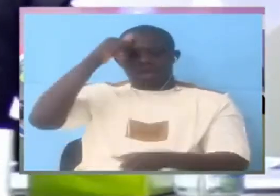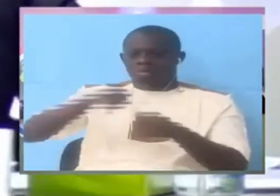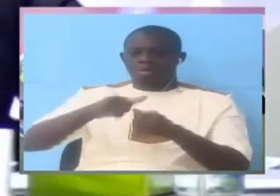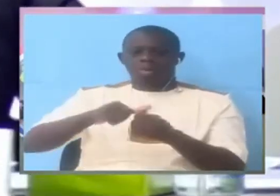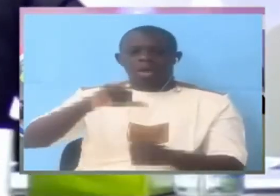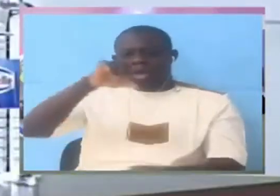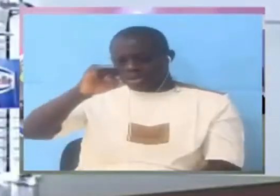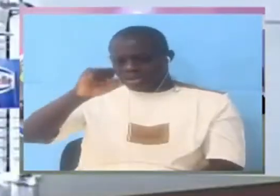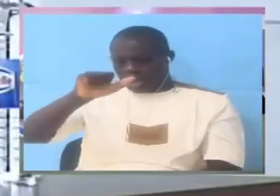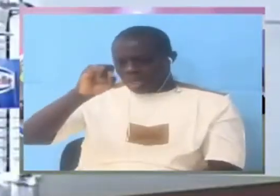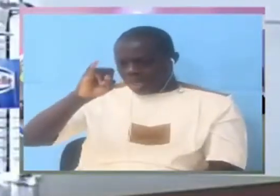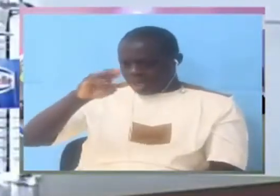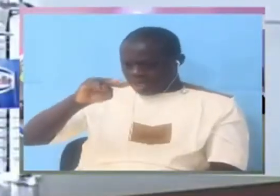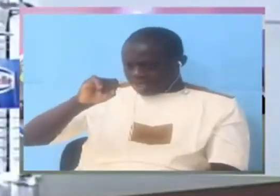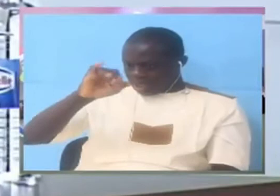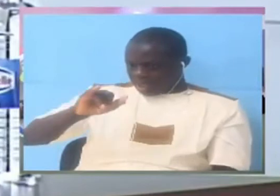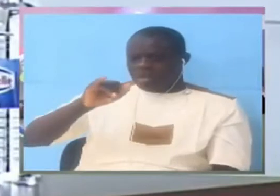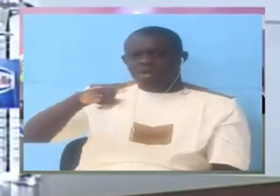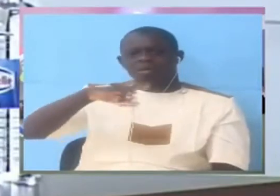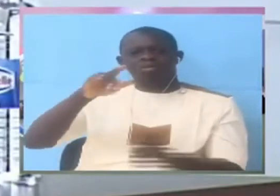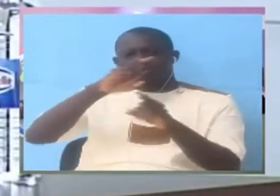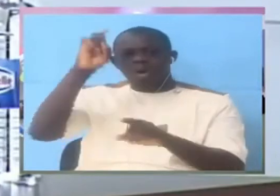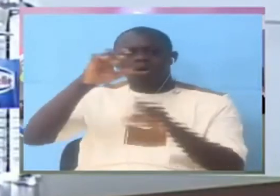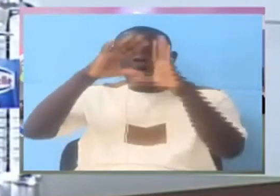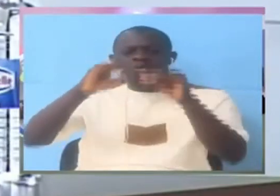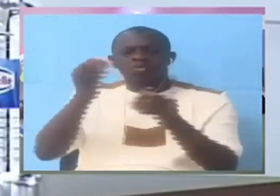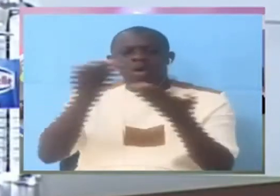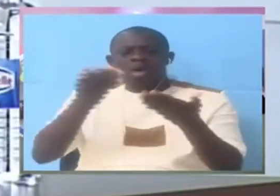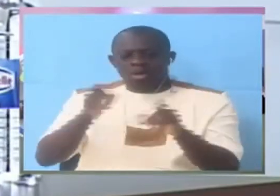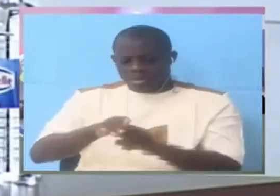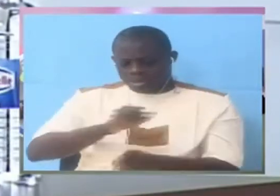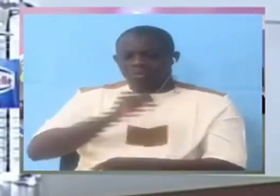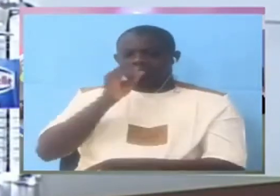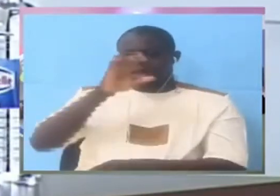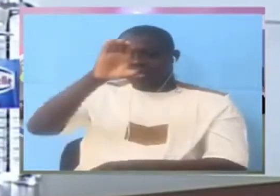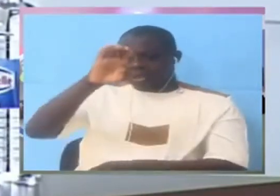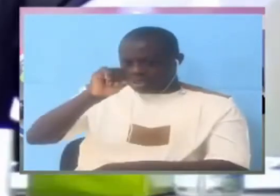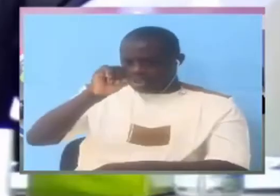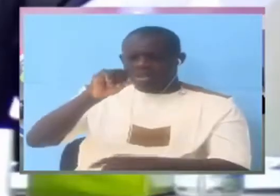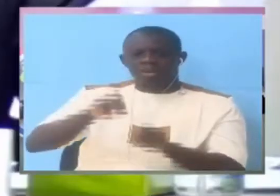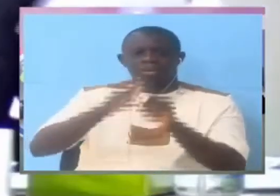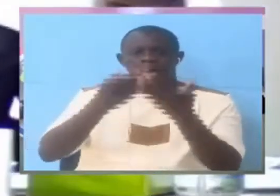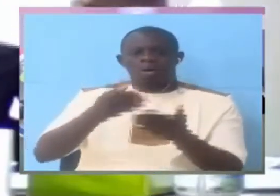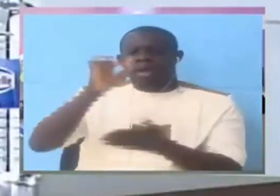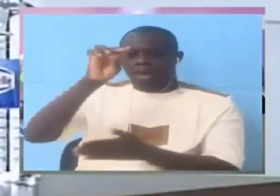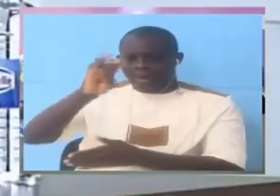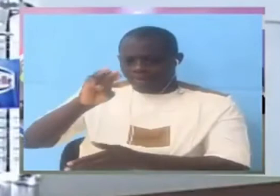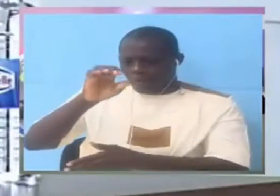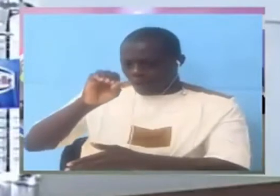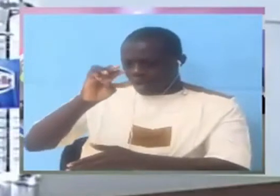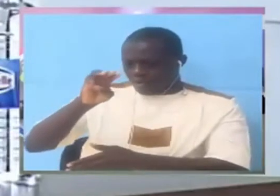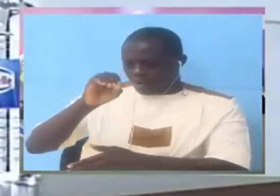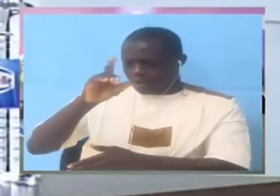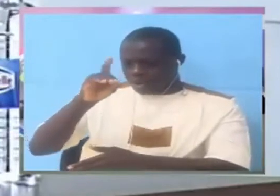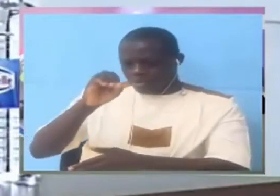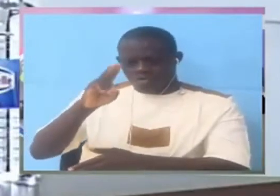can't where c c momodou pika jalo momodou pika jalo i cannot remember him i cannot remember